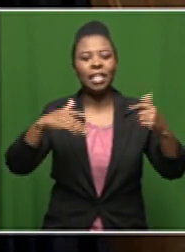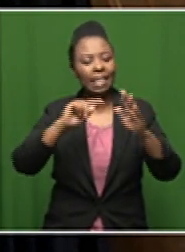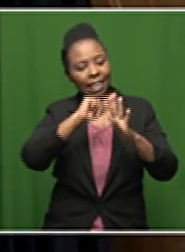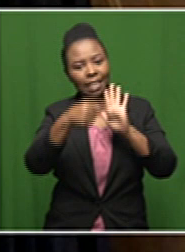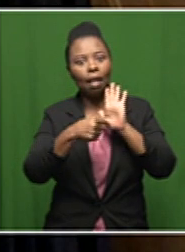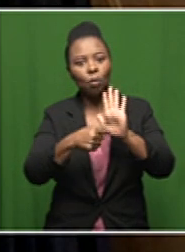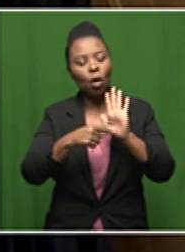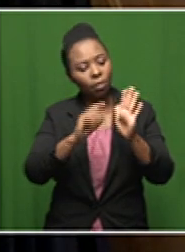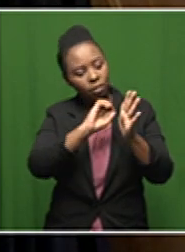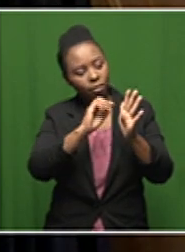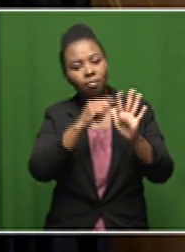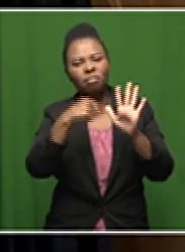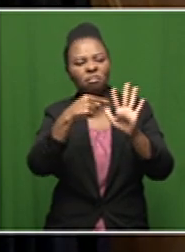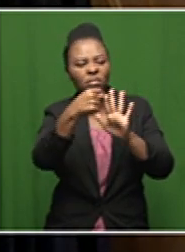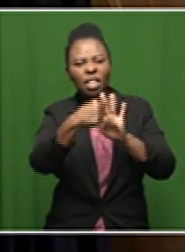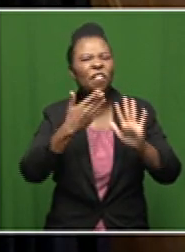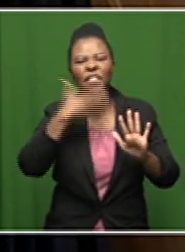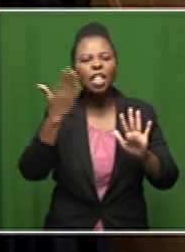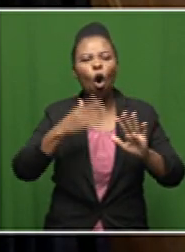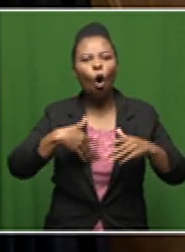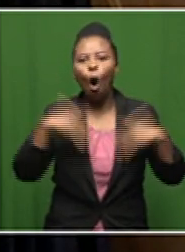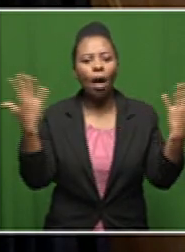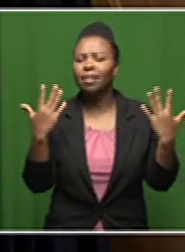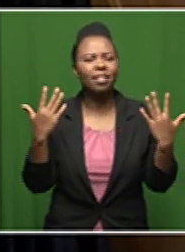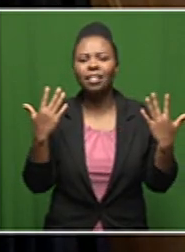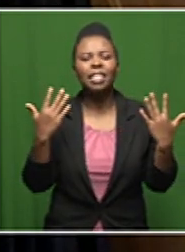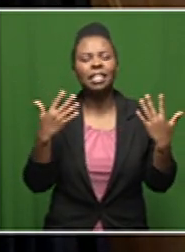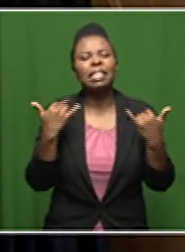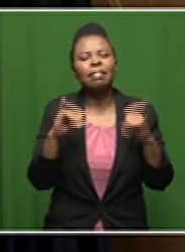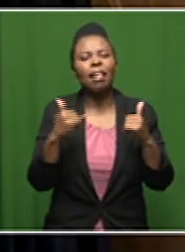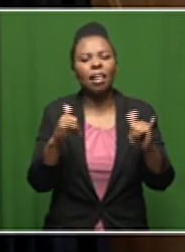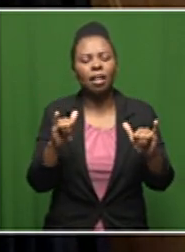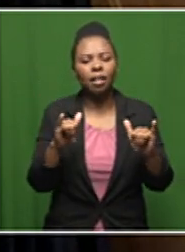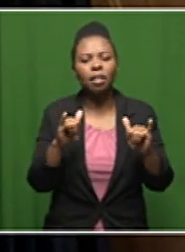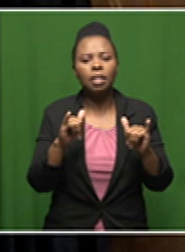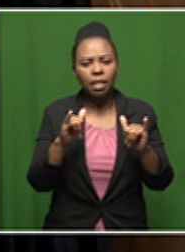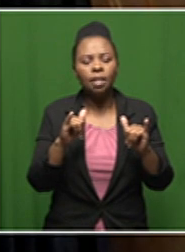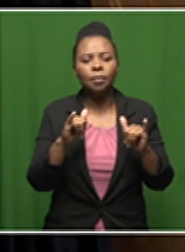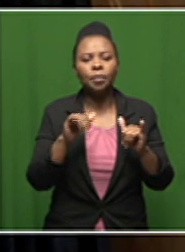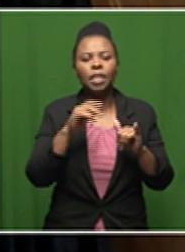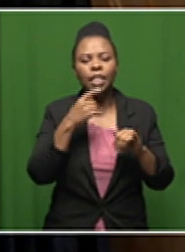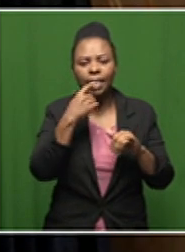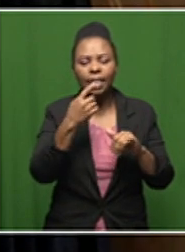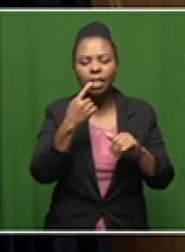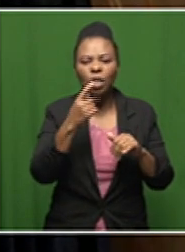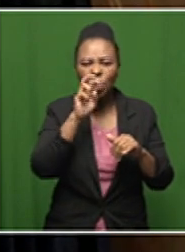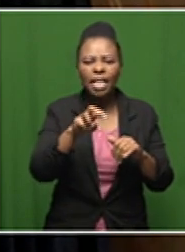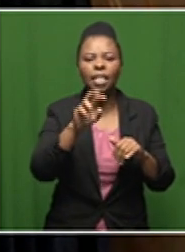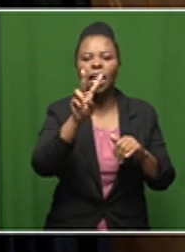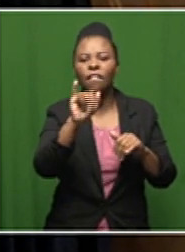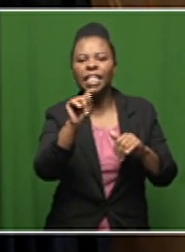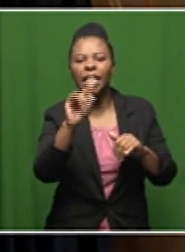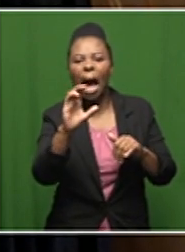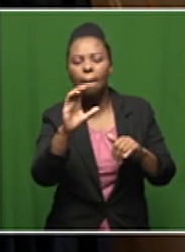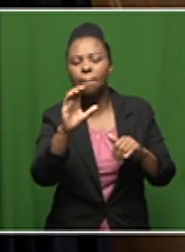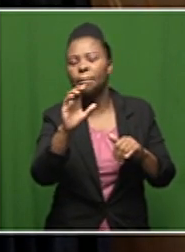gone and my recommendation here is that you should still have been a ton loads of vitamins so vitamin c zinc